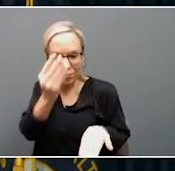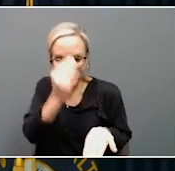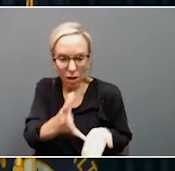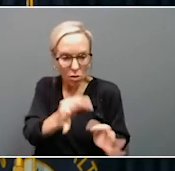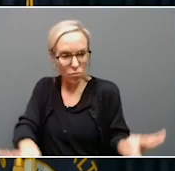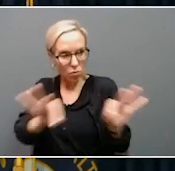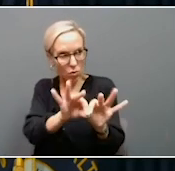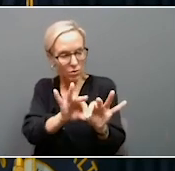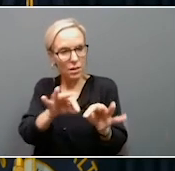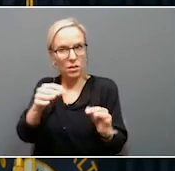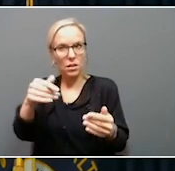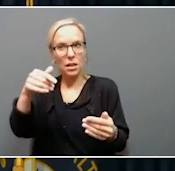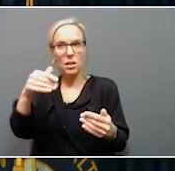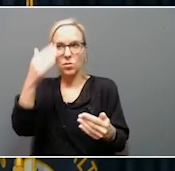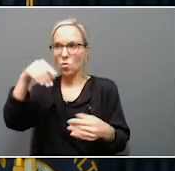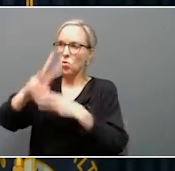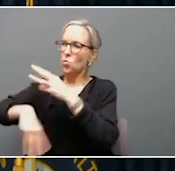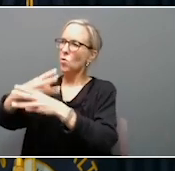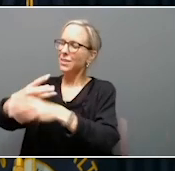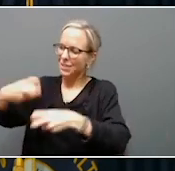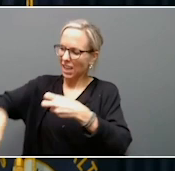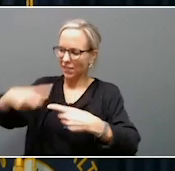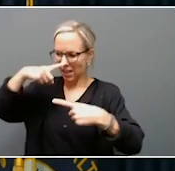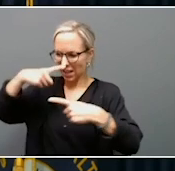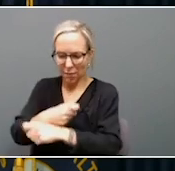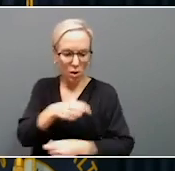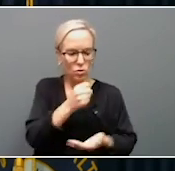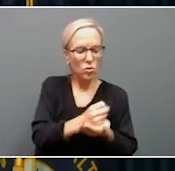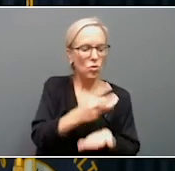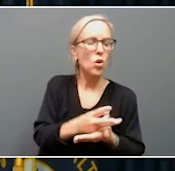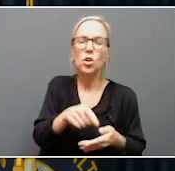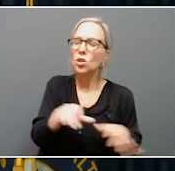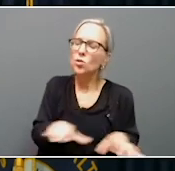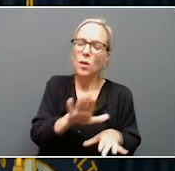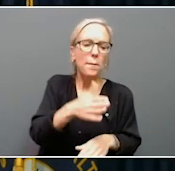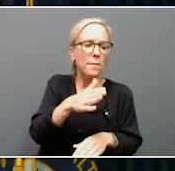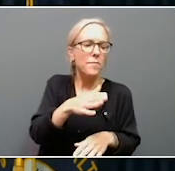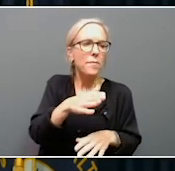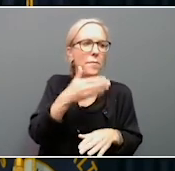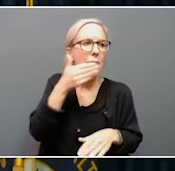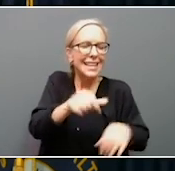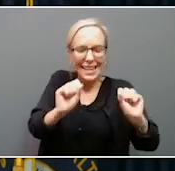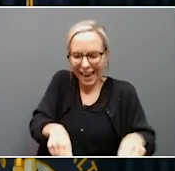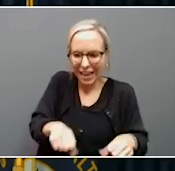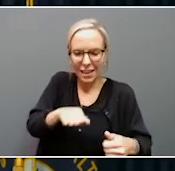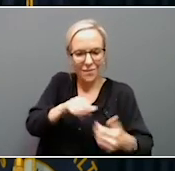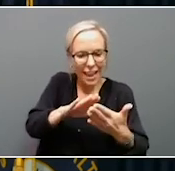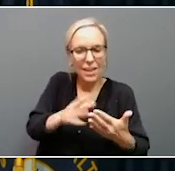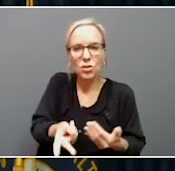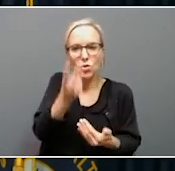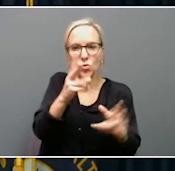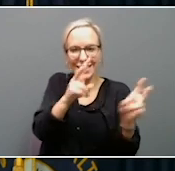live in is tough and complicated, and these social workers are doing their very best. And they face at least two difficult issues